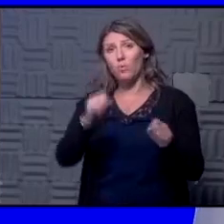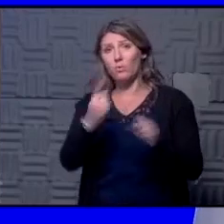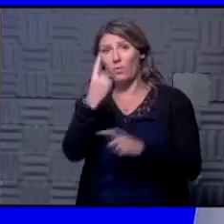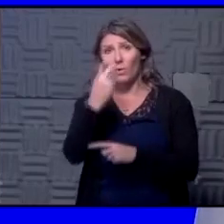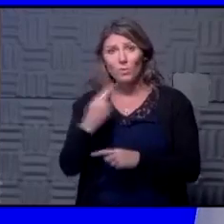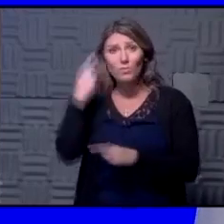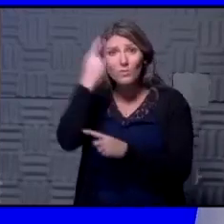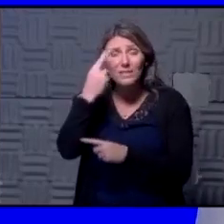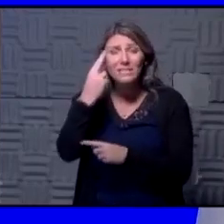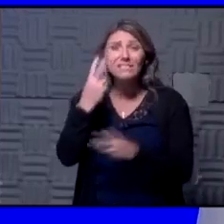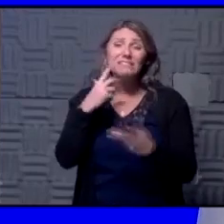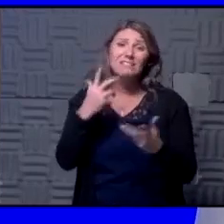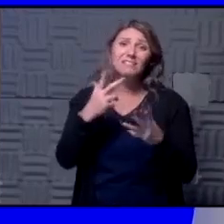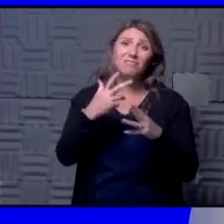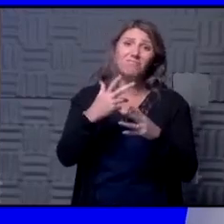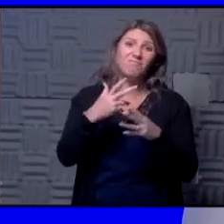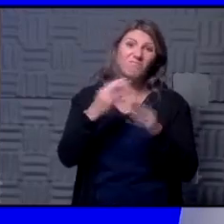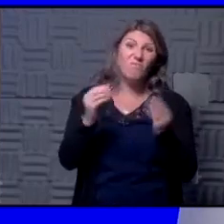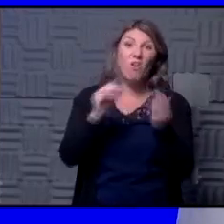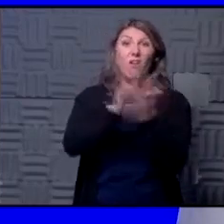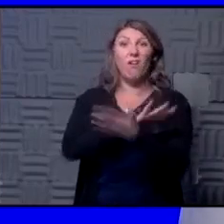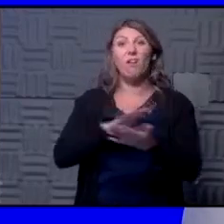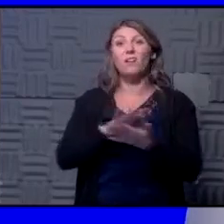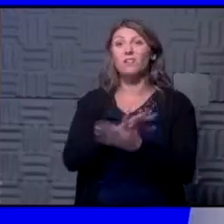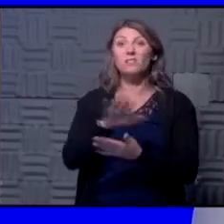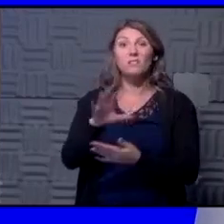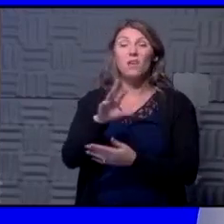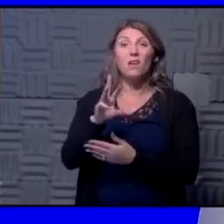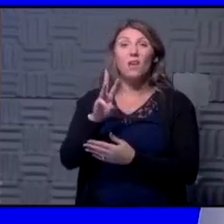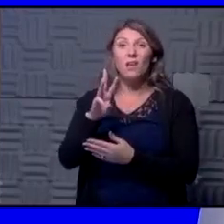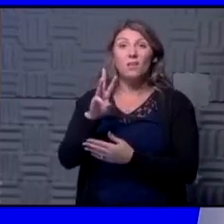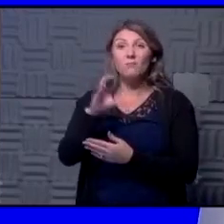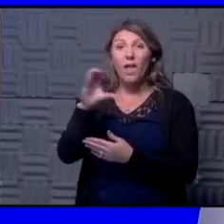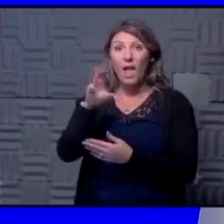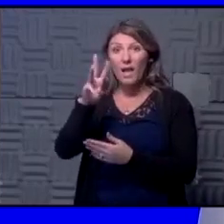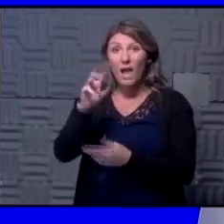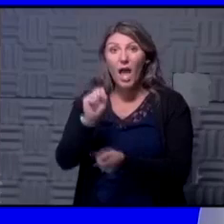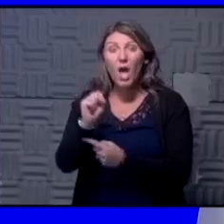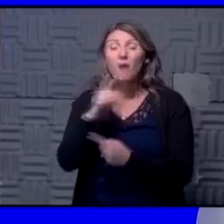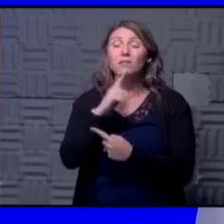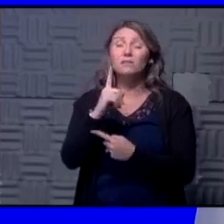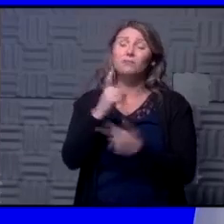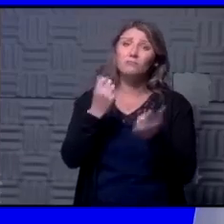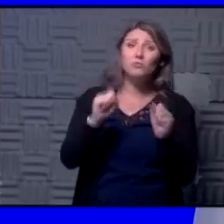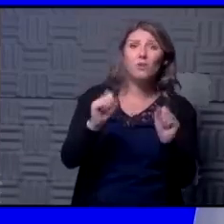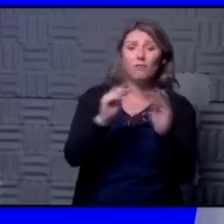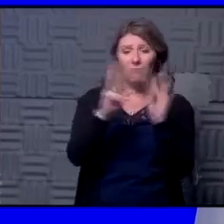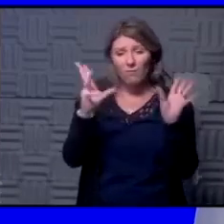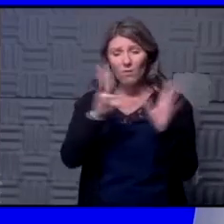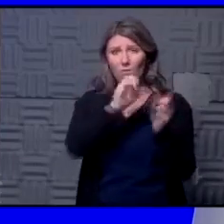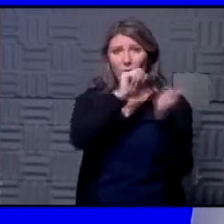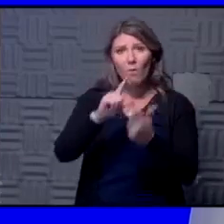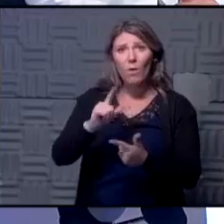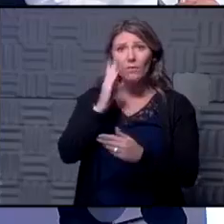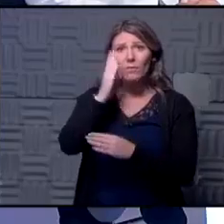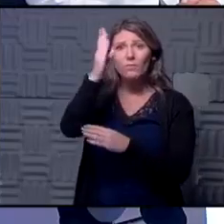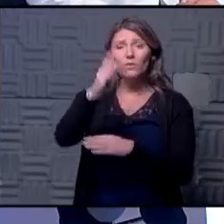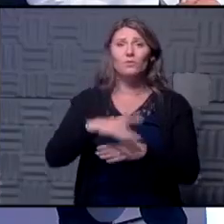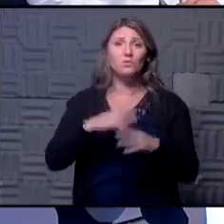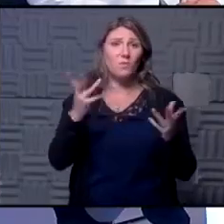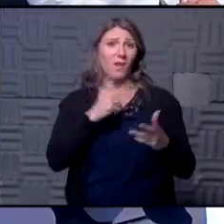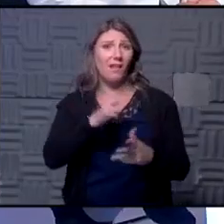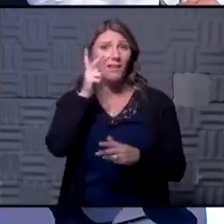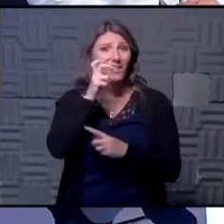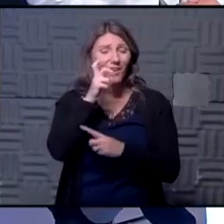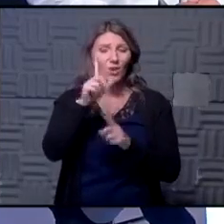of the reasons that can cause um covet weariness in them as well so we'll be here to try and clarify for all those things in the future as well well what i hear